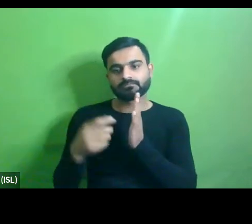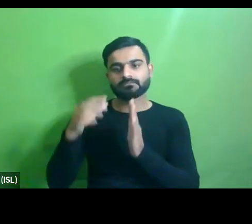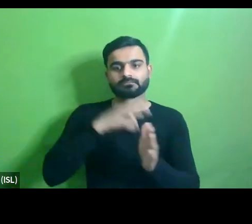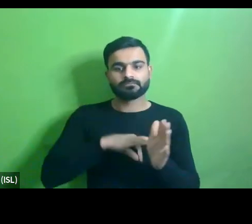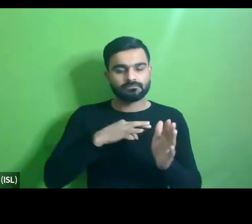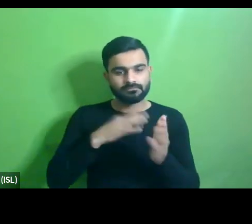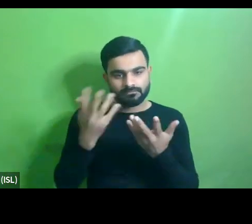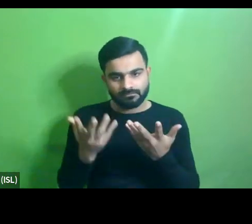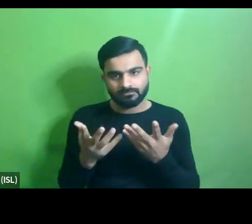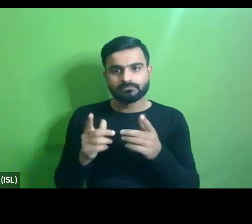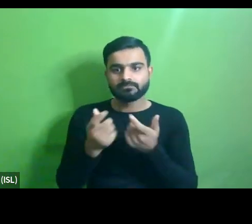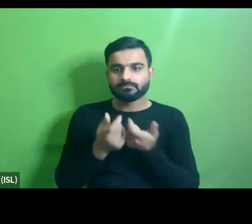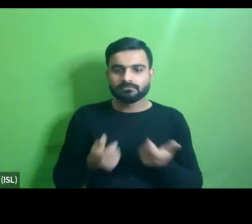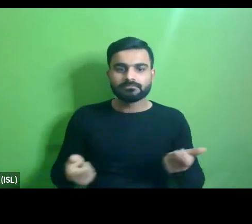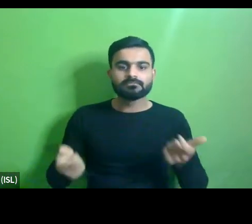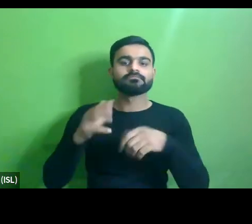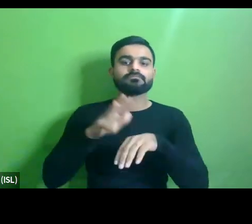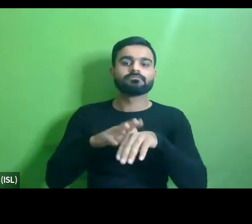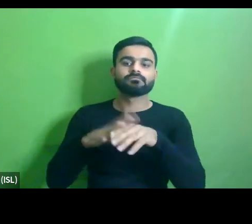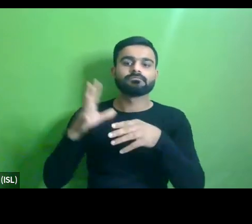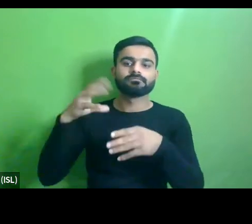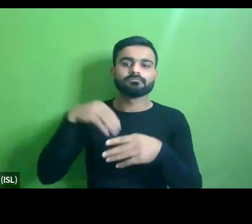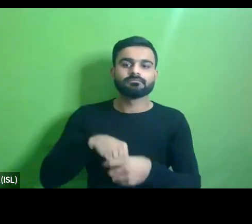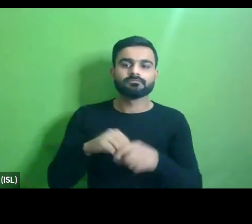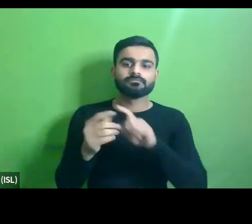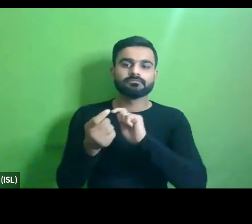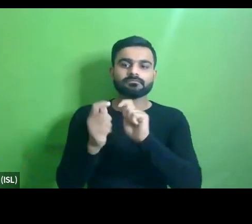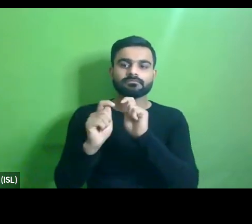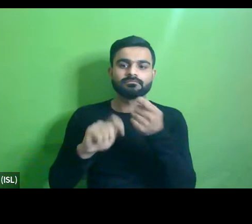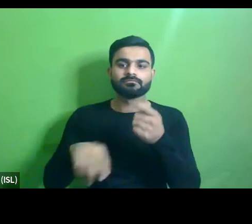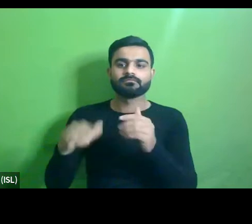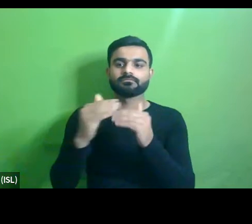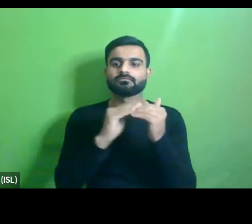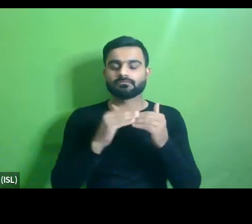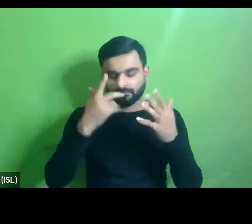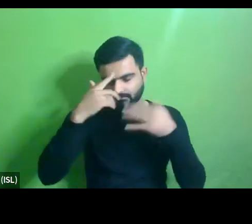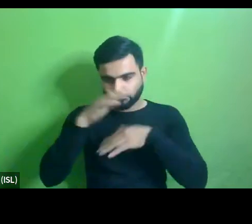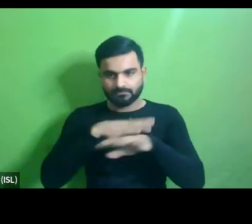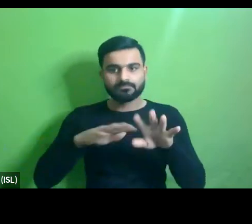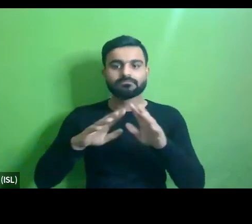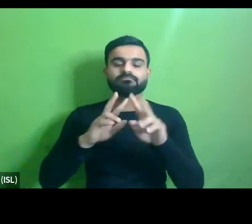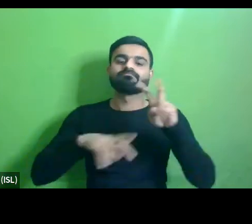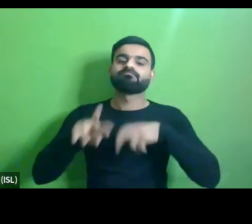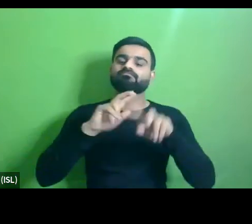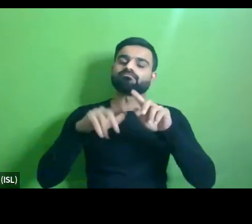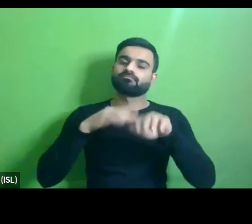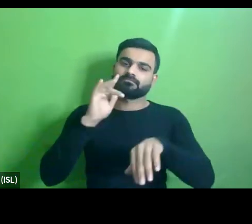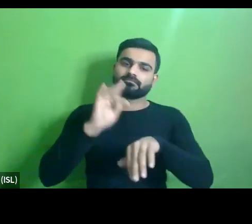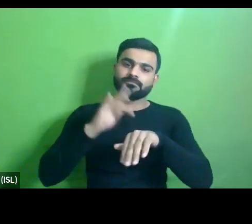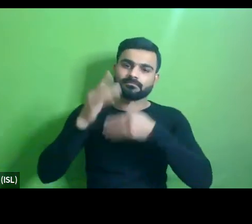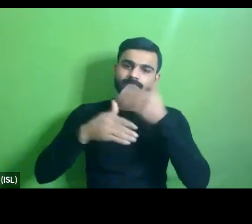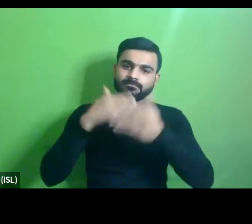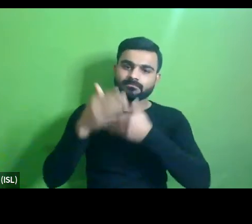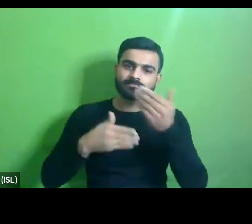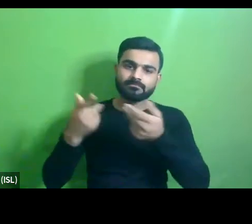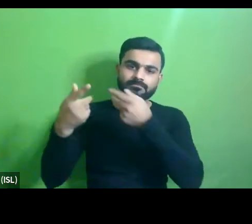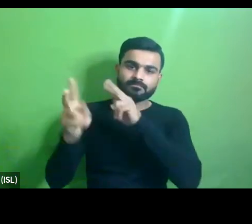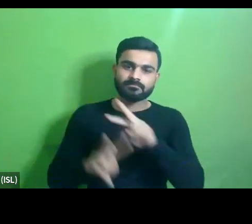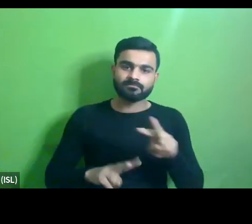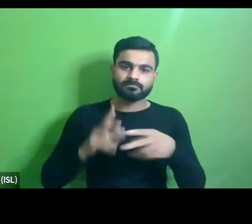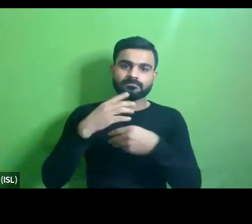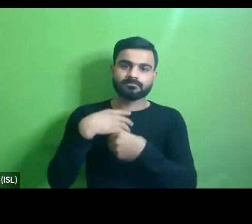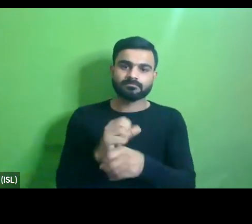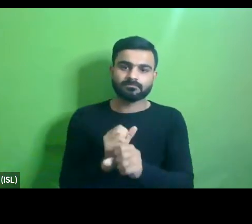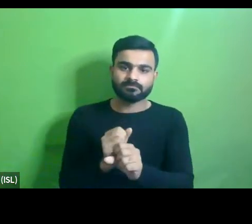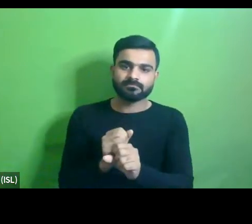penalties which can actually be integrated into the statutory system and sensitization that could actually make uh